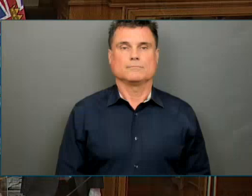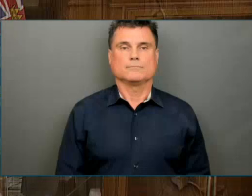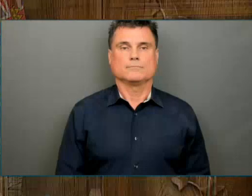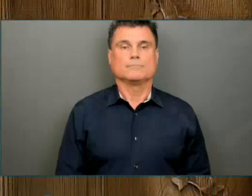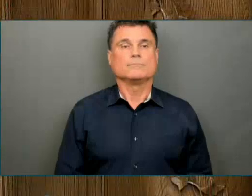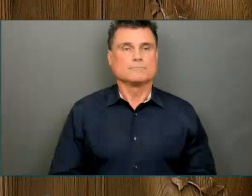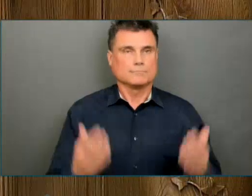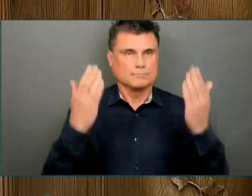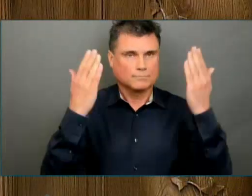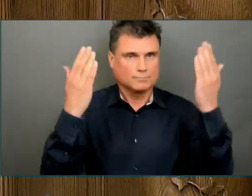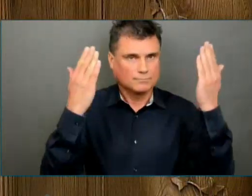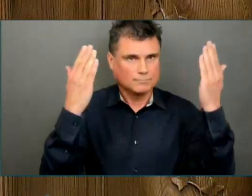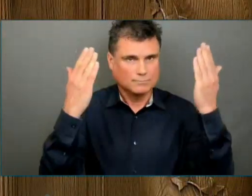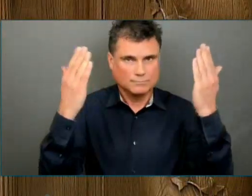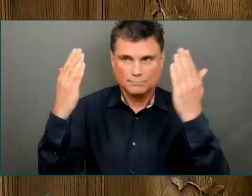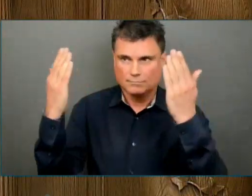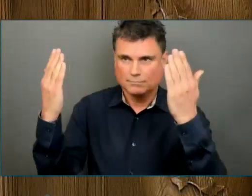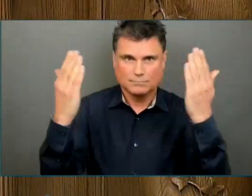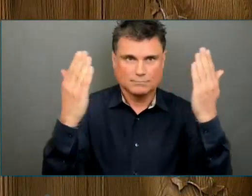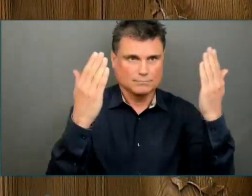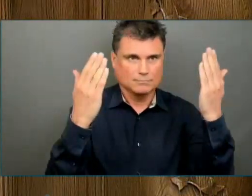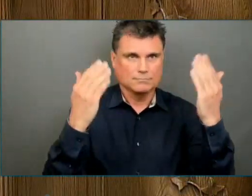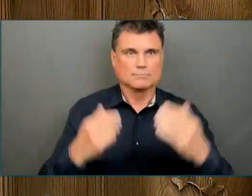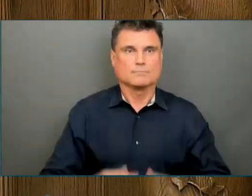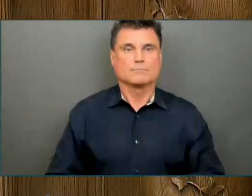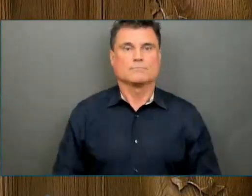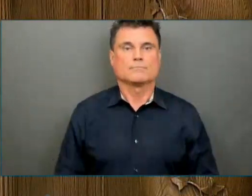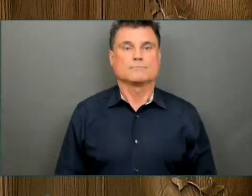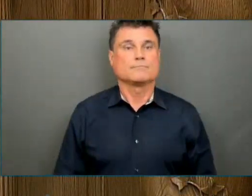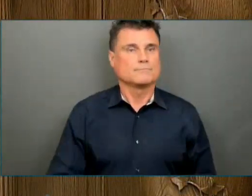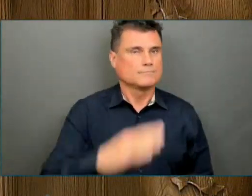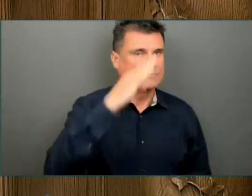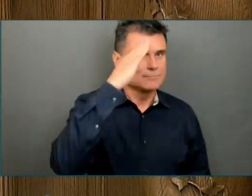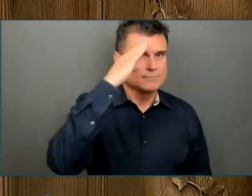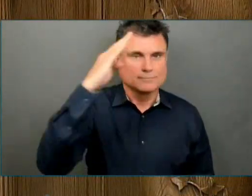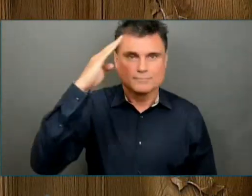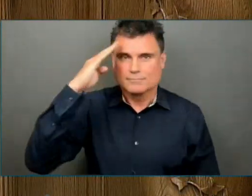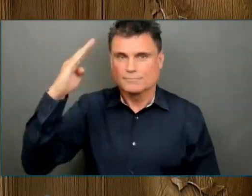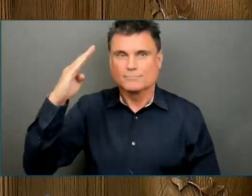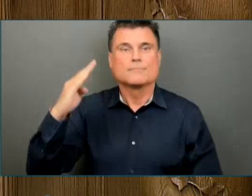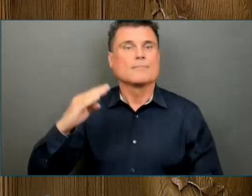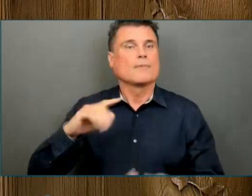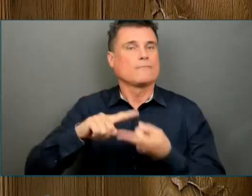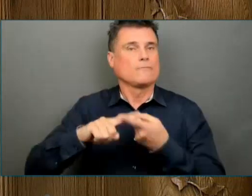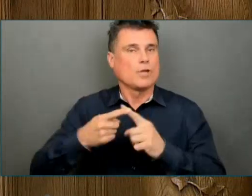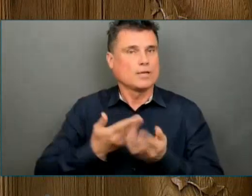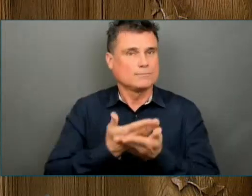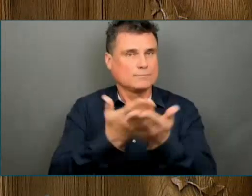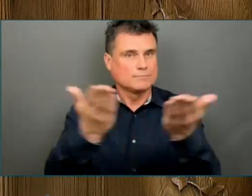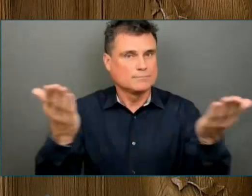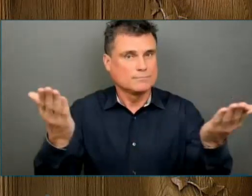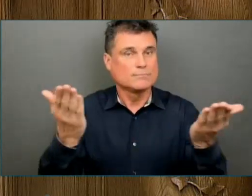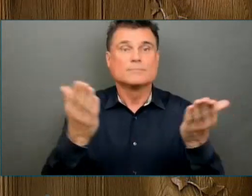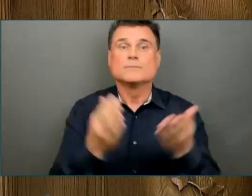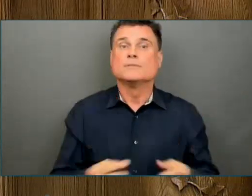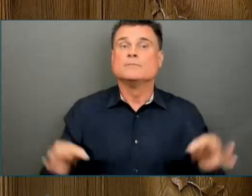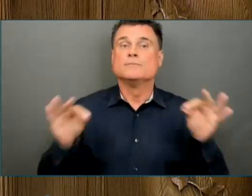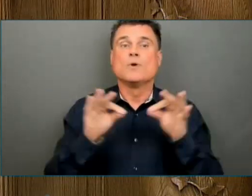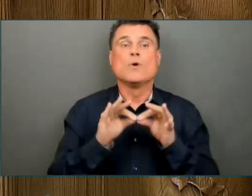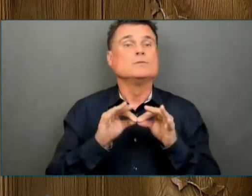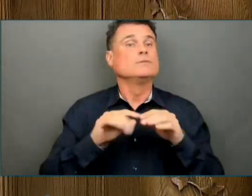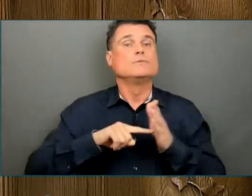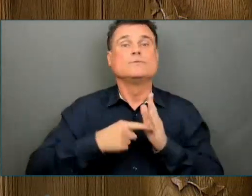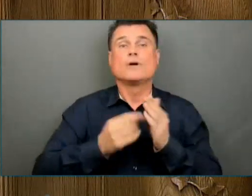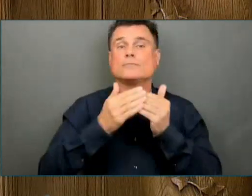Good day, friends. As always, it's important that we start by acknowledging the Lekwungen peoples, the Songis in Esquimalt,